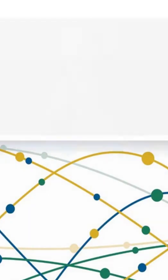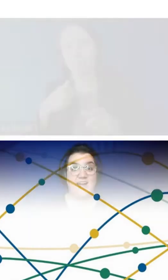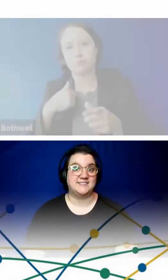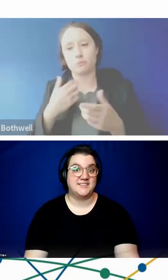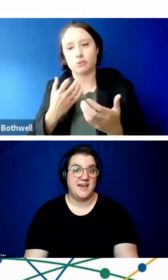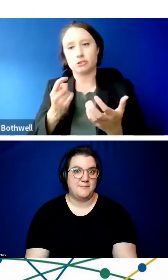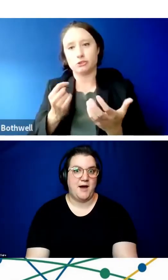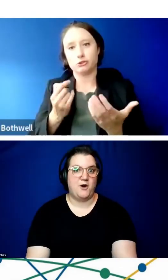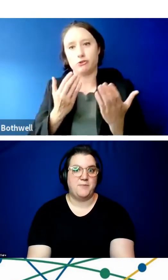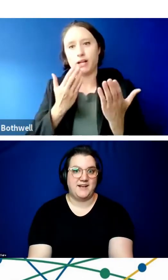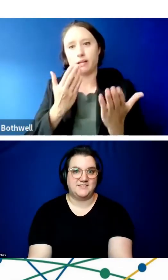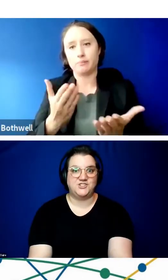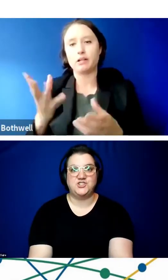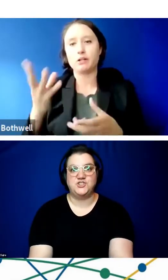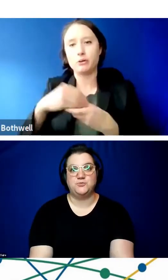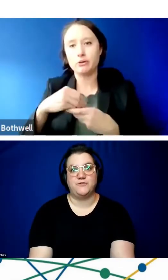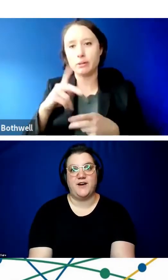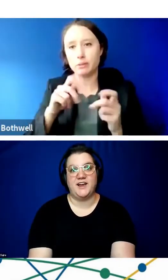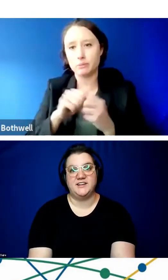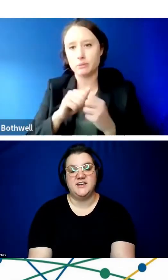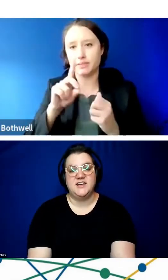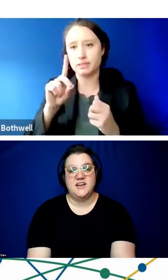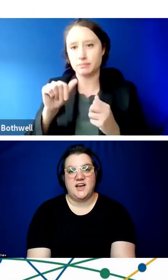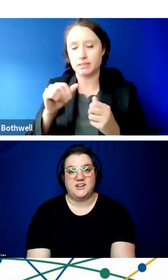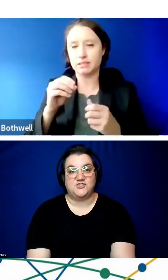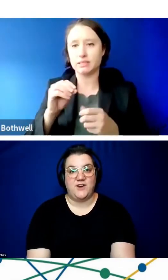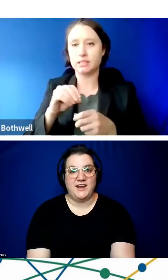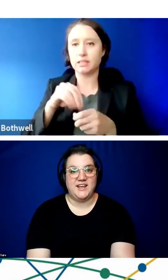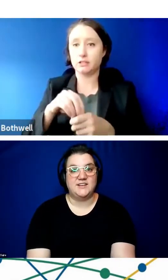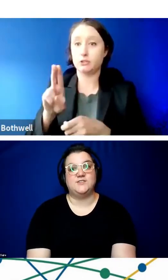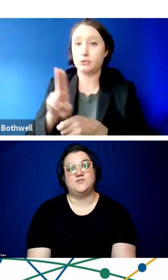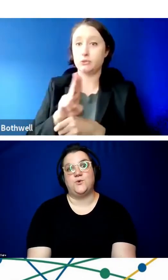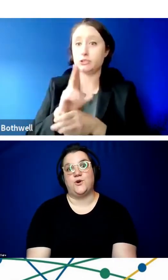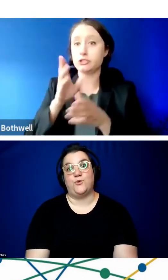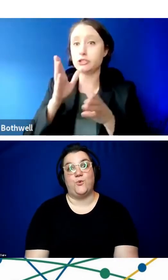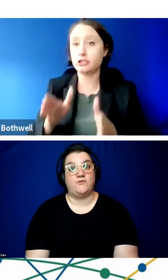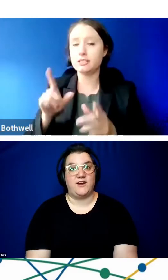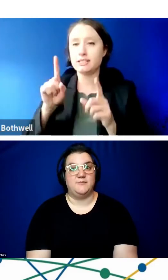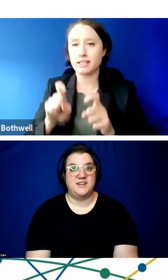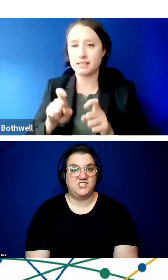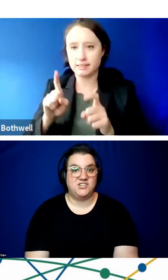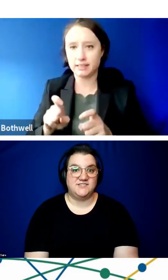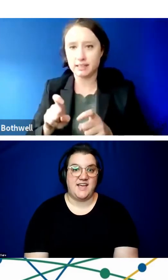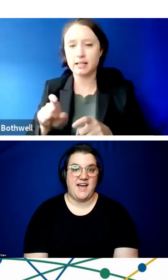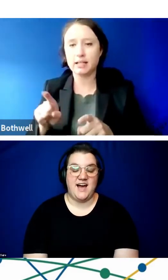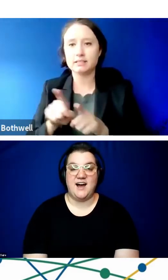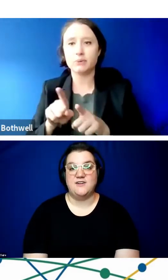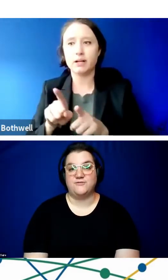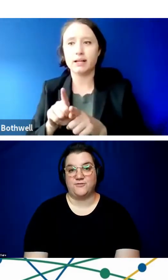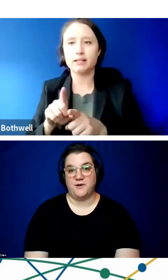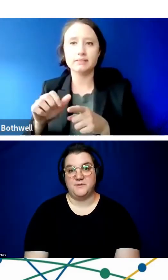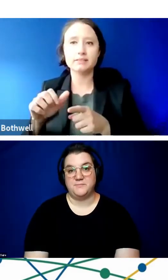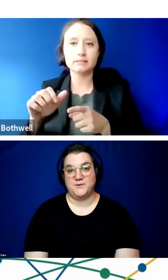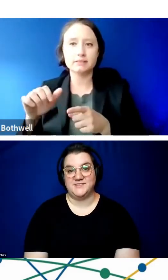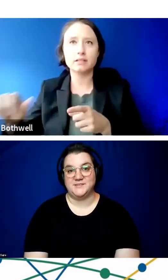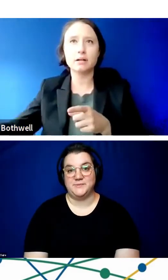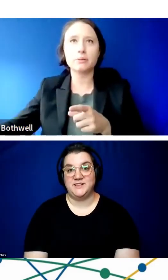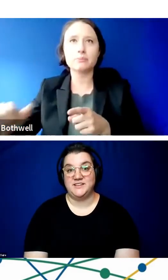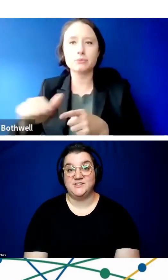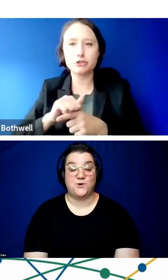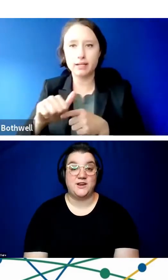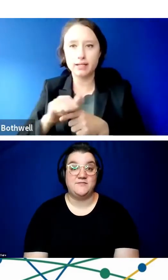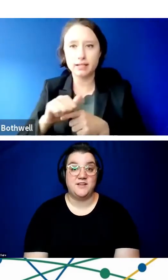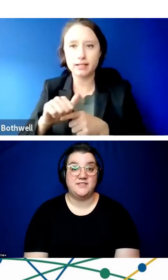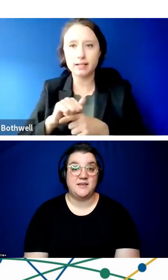and ask them how best to provide trainings or what recommendations they have from people with